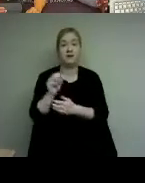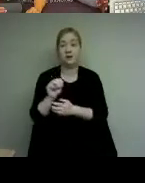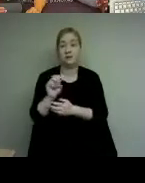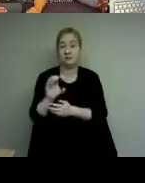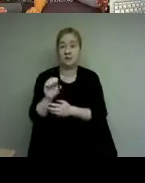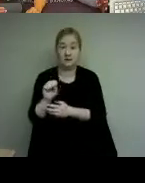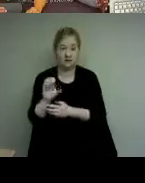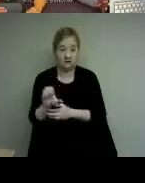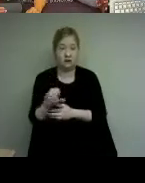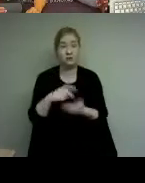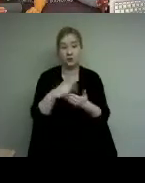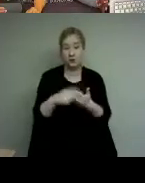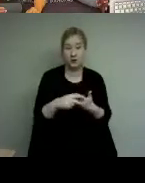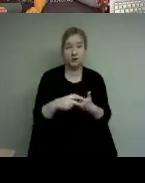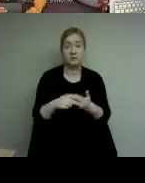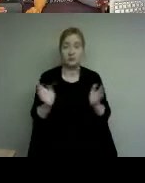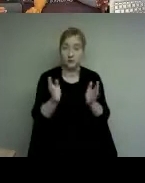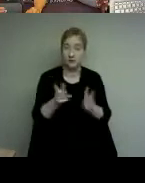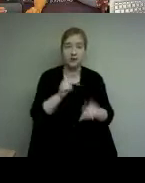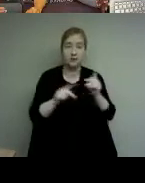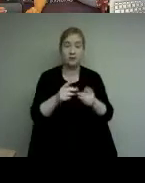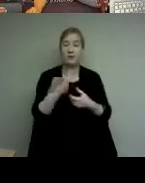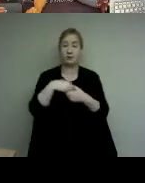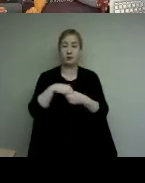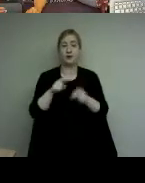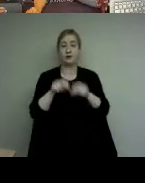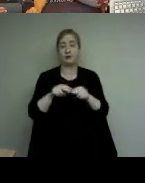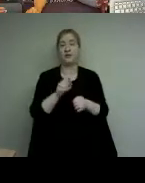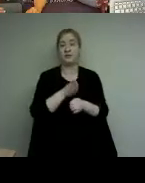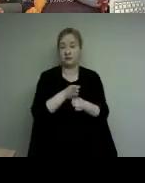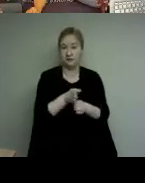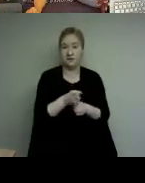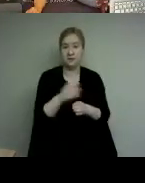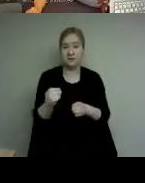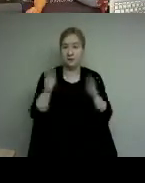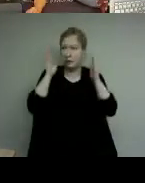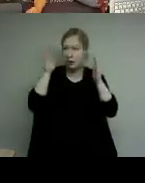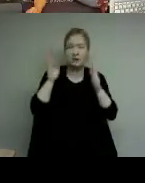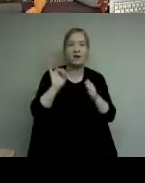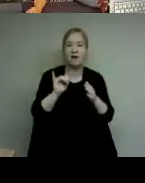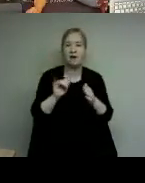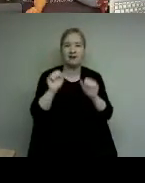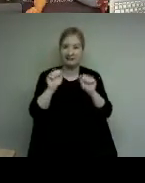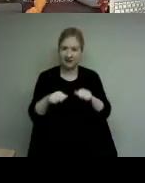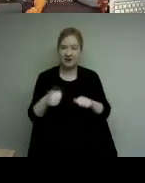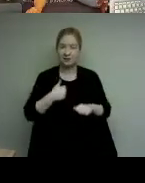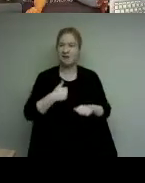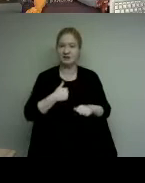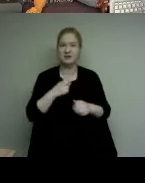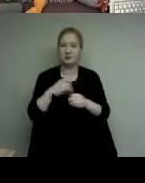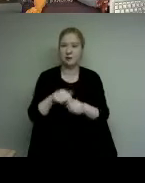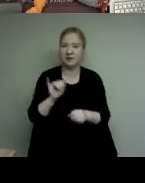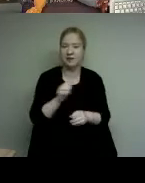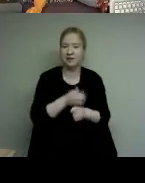manitoba has the opportunity to enter the construction sector in a culturally aware environment mcsc also creates opportunities